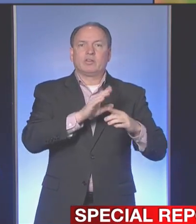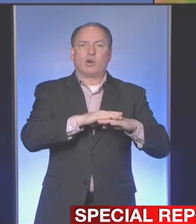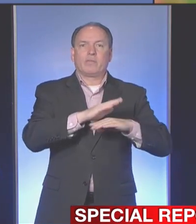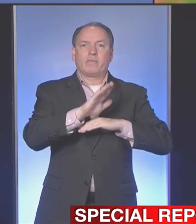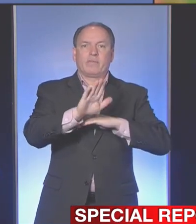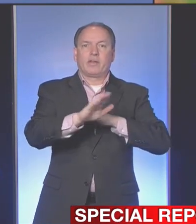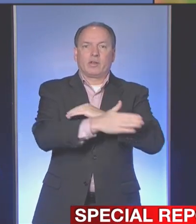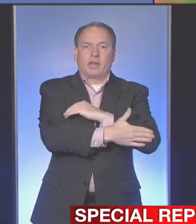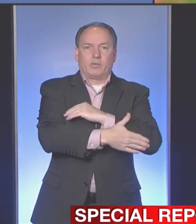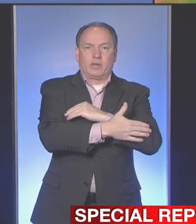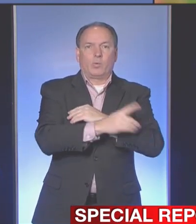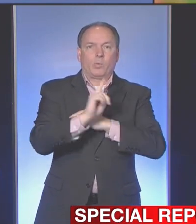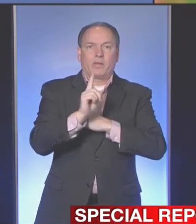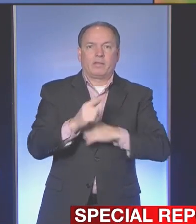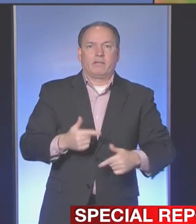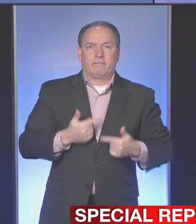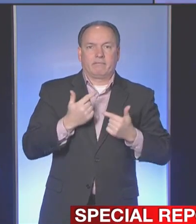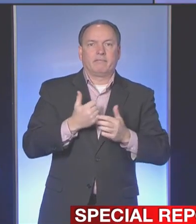the individual lives.